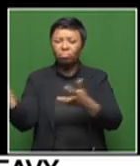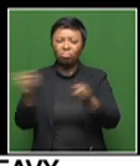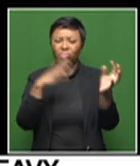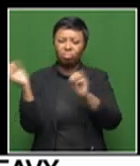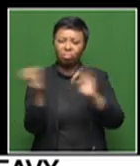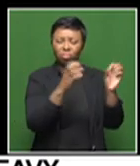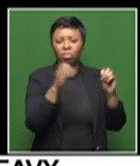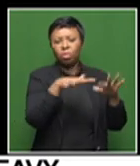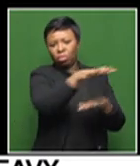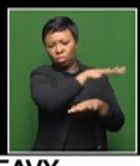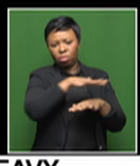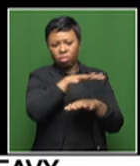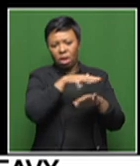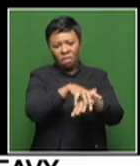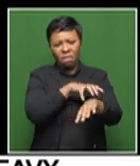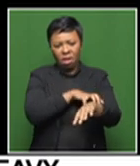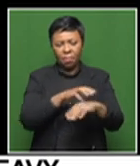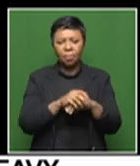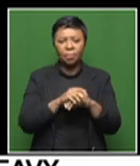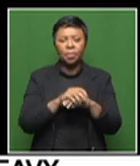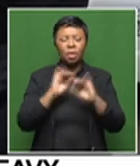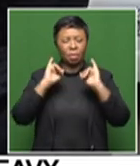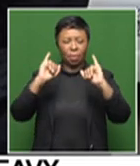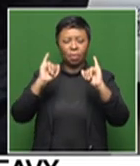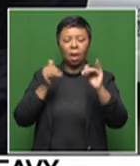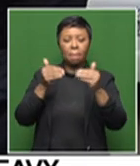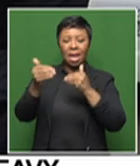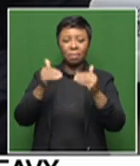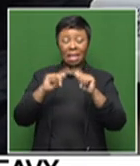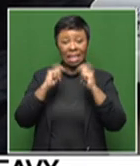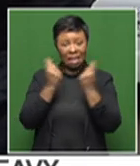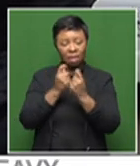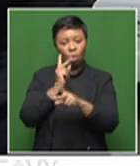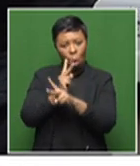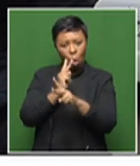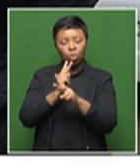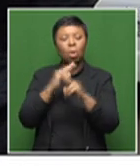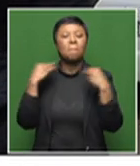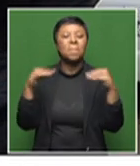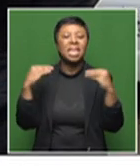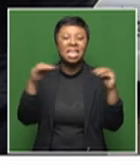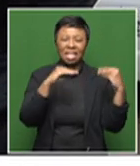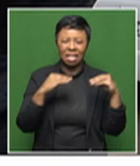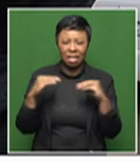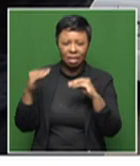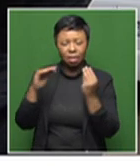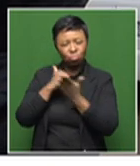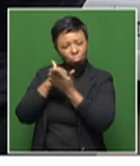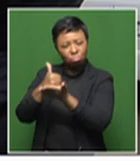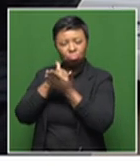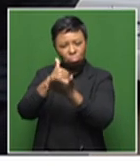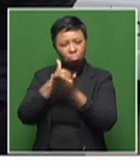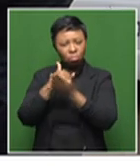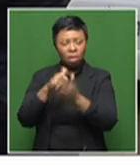End. Disaster management teams are also busy with assisting the people